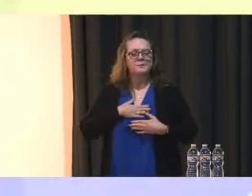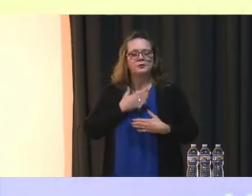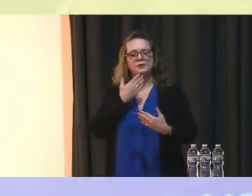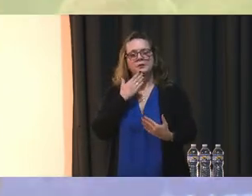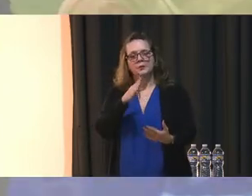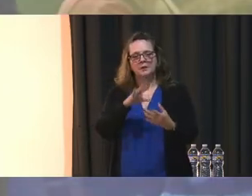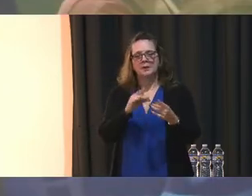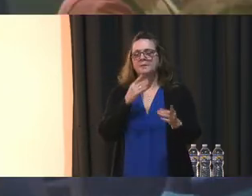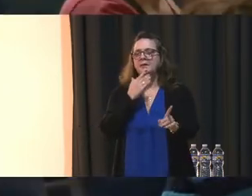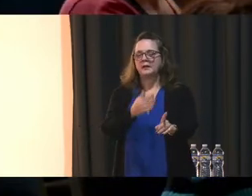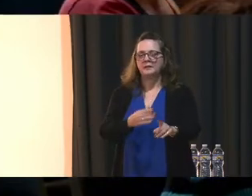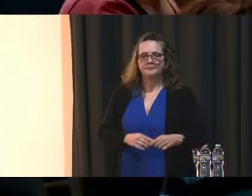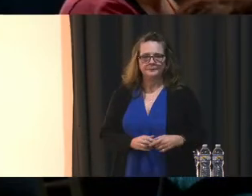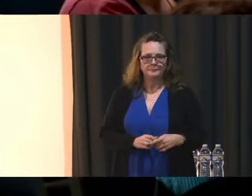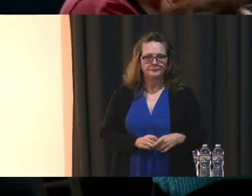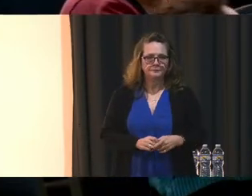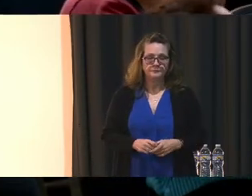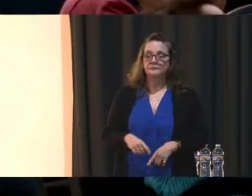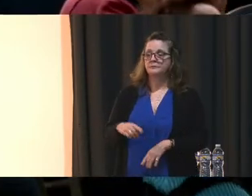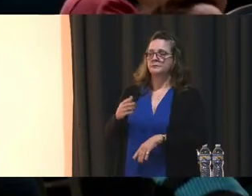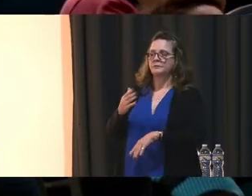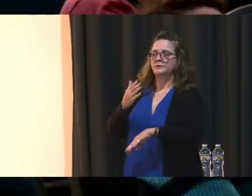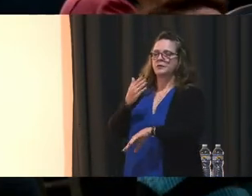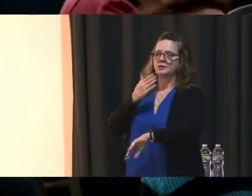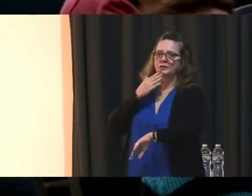Yes, sir. Good evening.